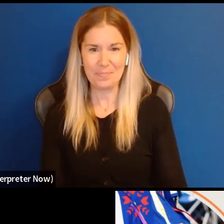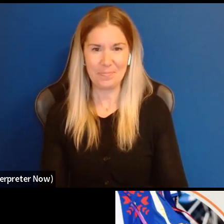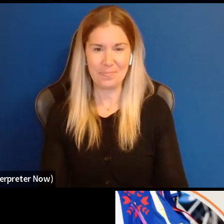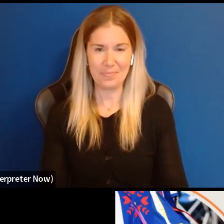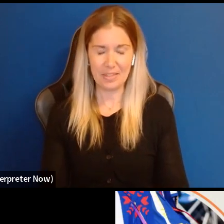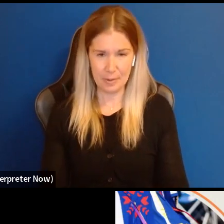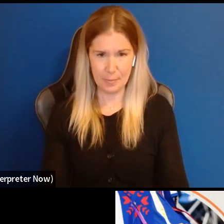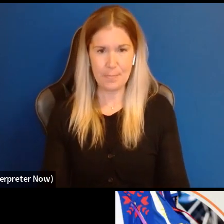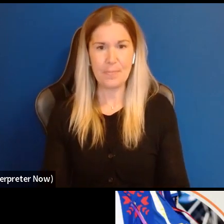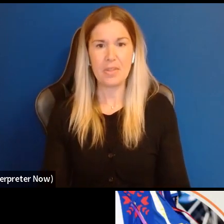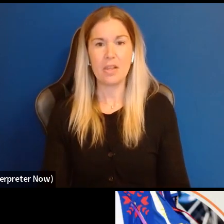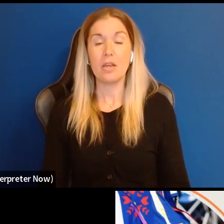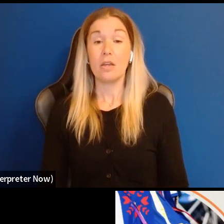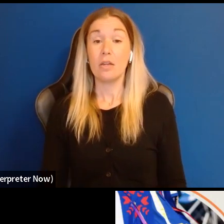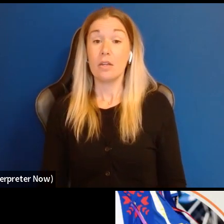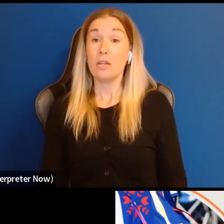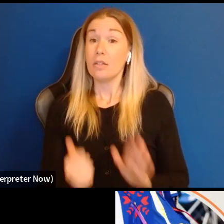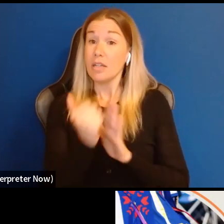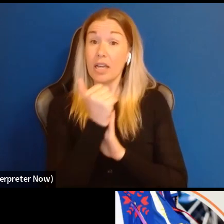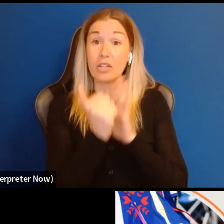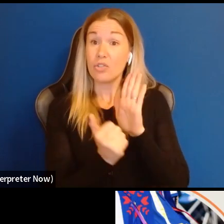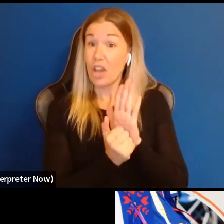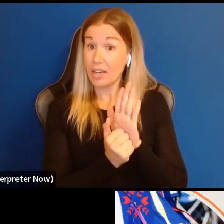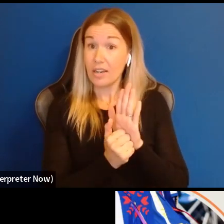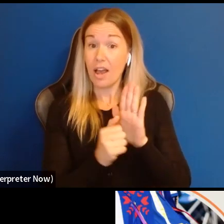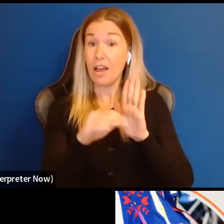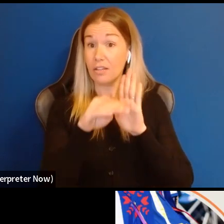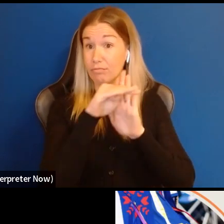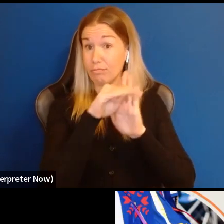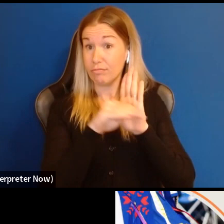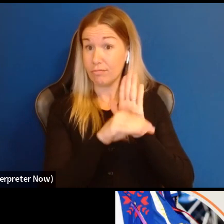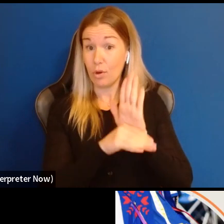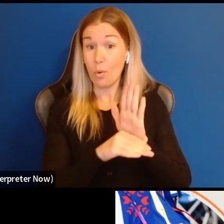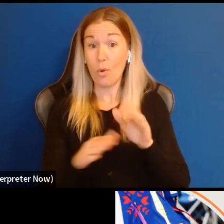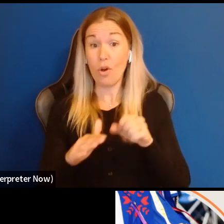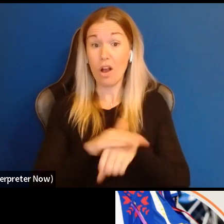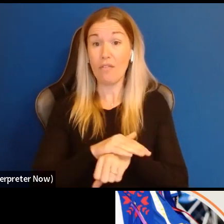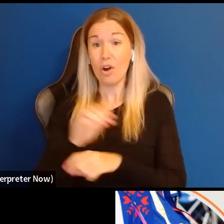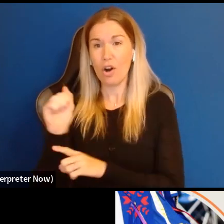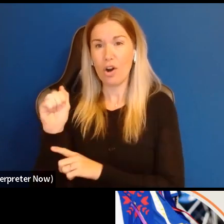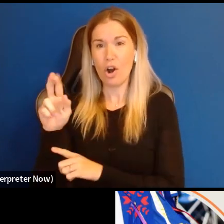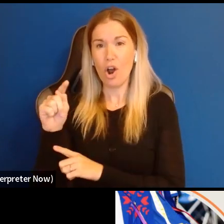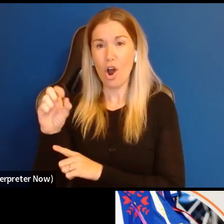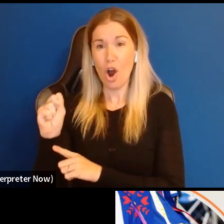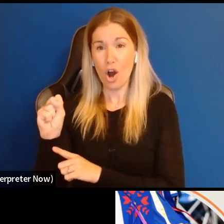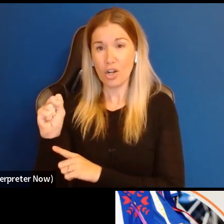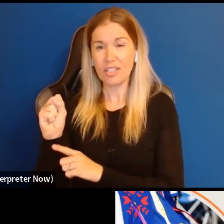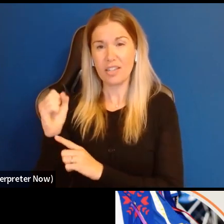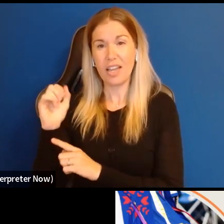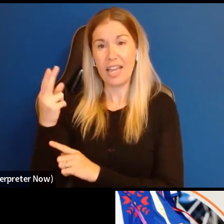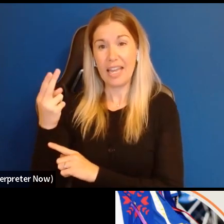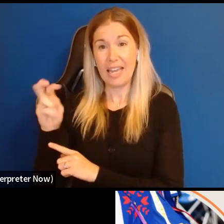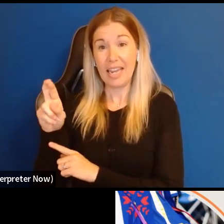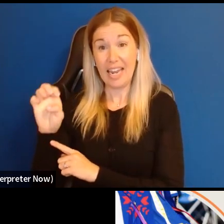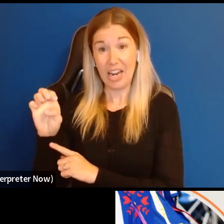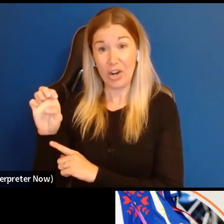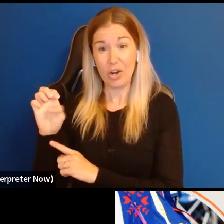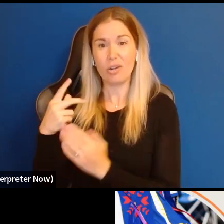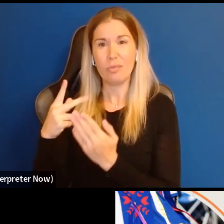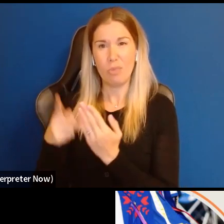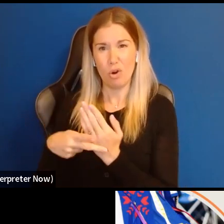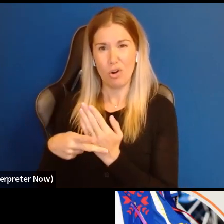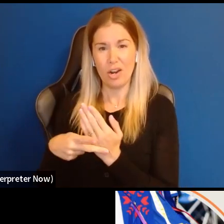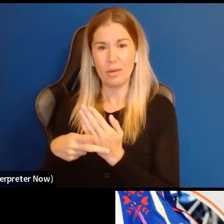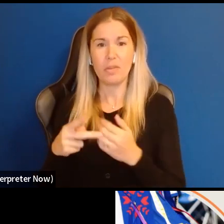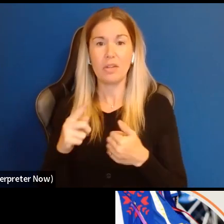So our agenda for today will cover the new Arts Here program. We will talk about what it is. We will talk about who